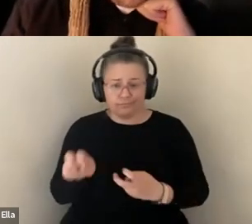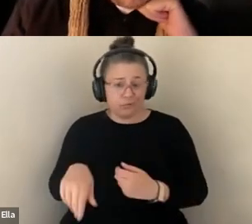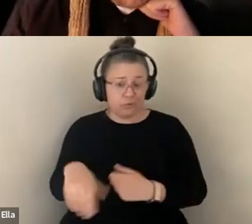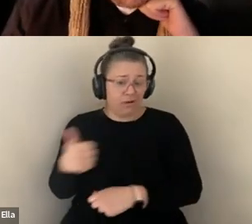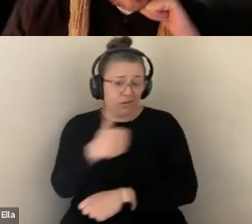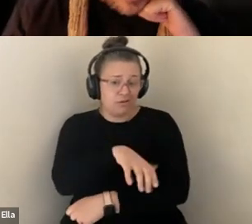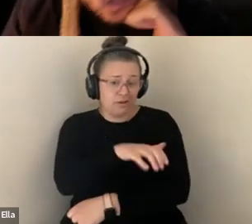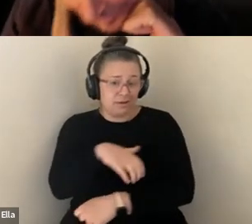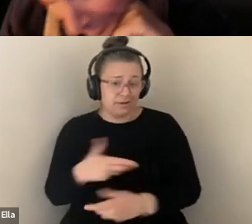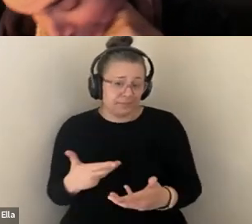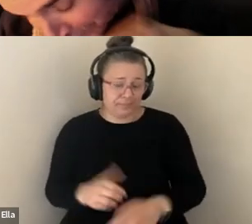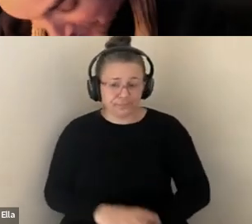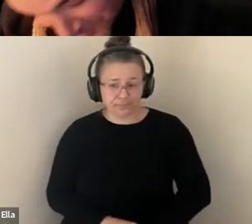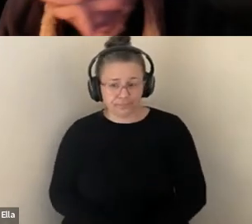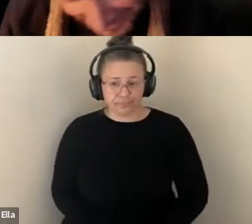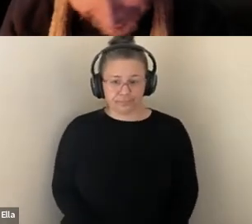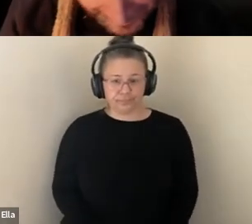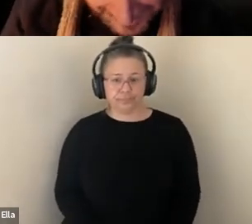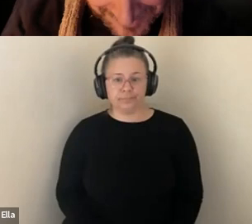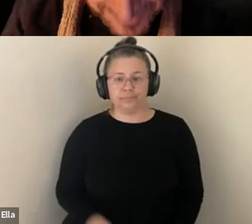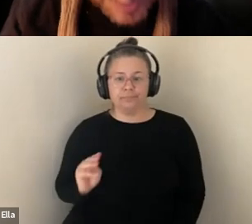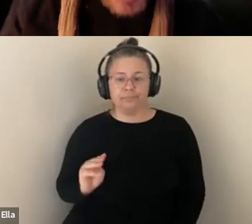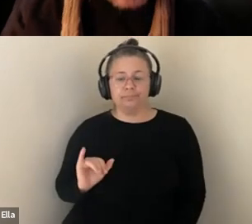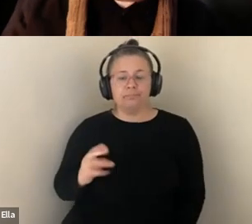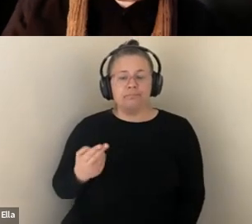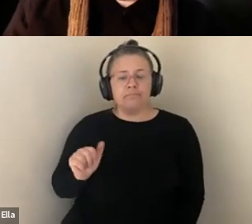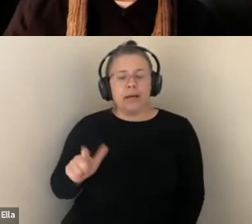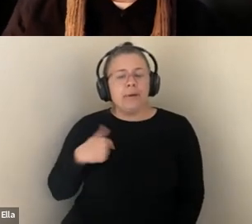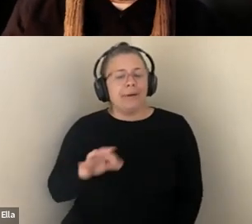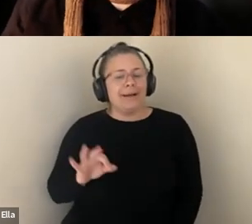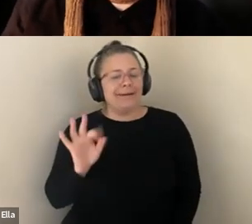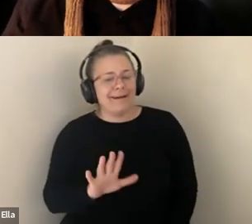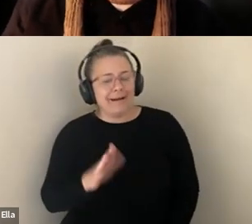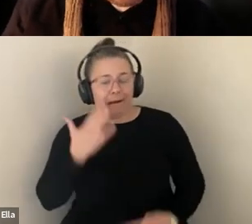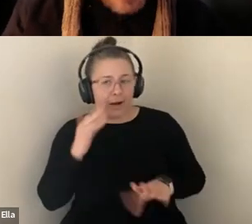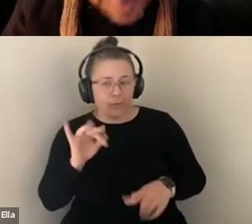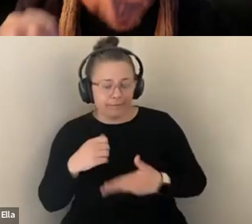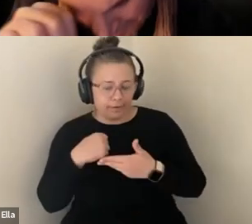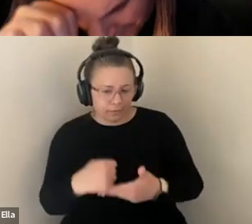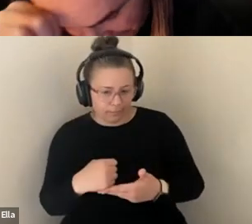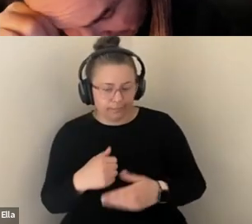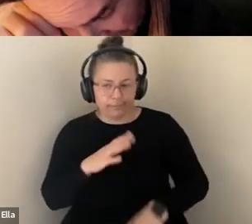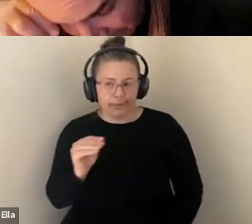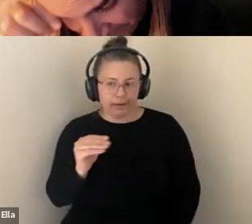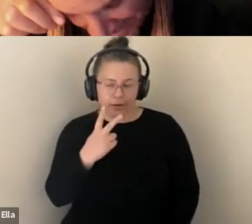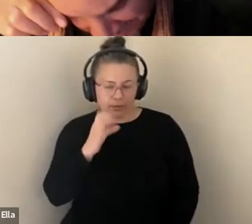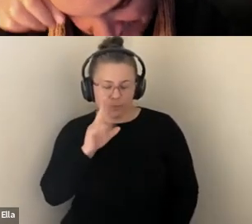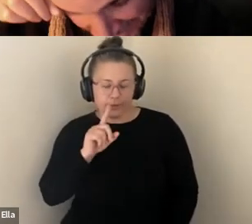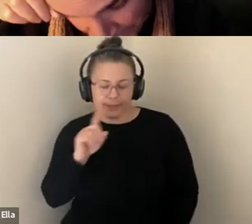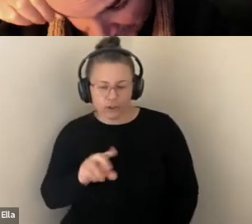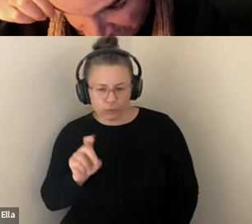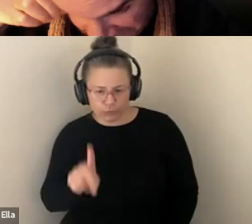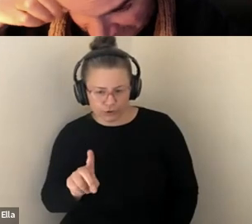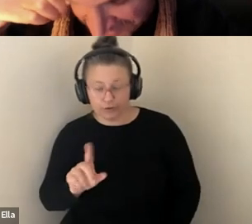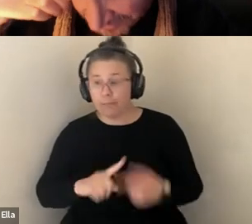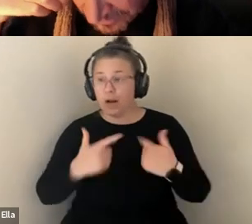I WILL JUST OFFER AND I DON'T KNOW HOW HELPFUL THIS WILL BE AND I DON'T THINK IT ANSWERS THE QUESTION. BUT WHEN I THINK ABOUT THIS, I THINK ABOUT ACCESS AND